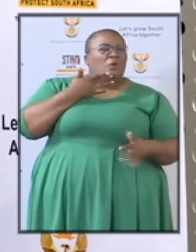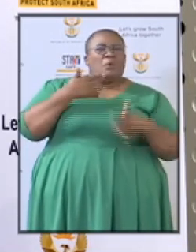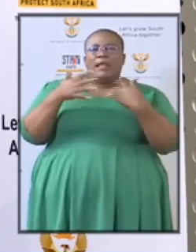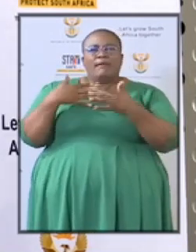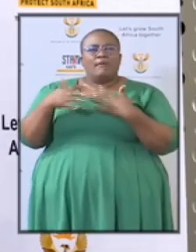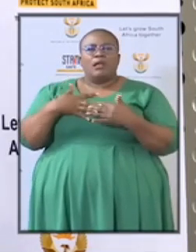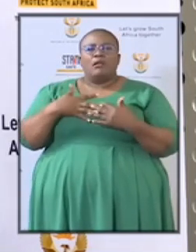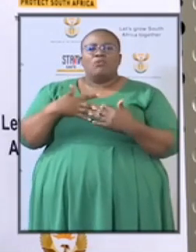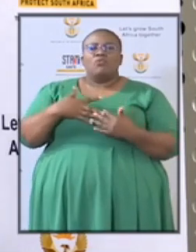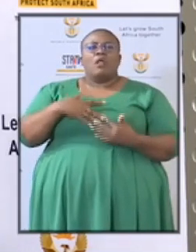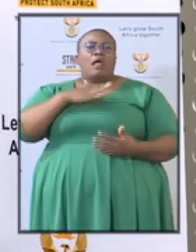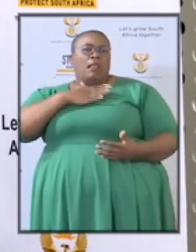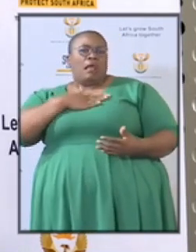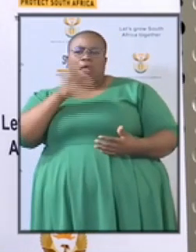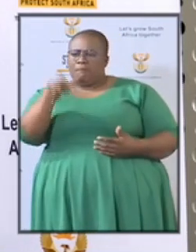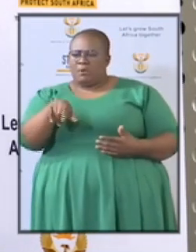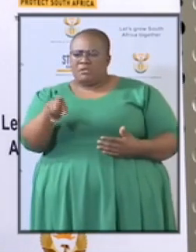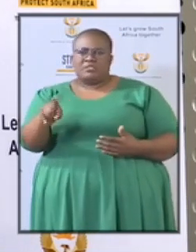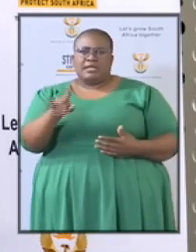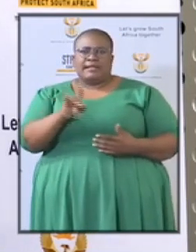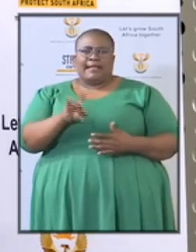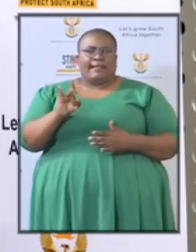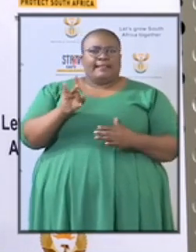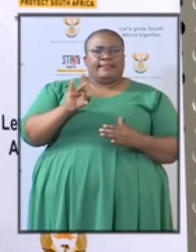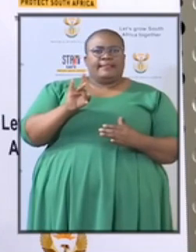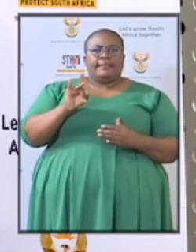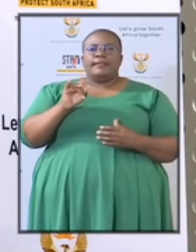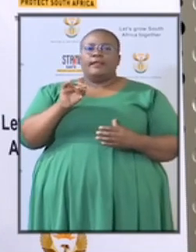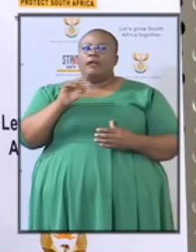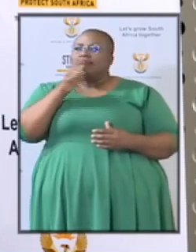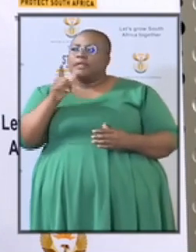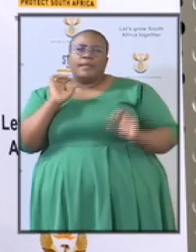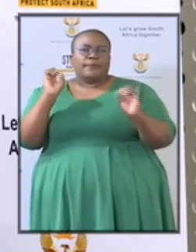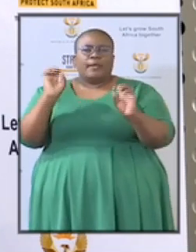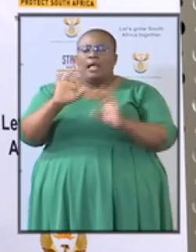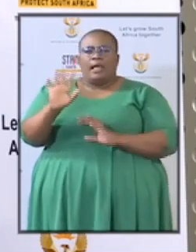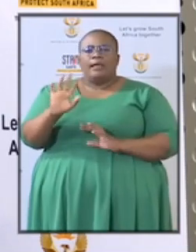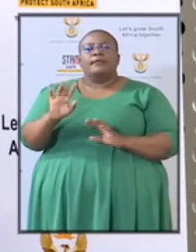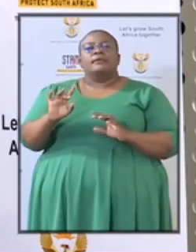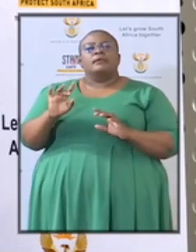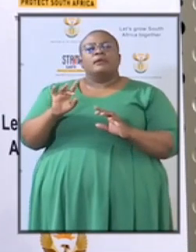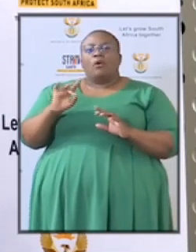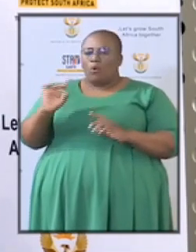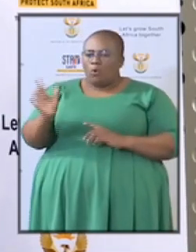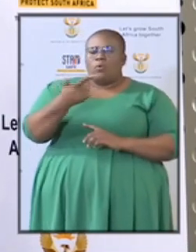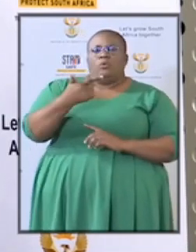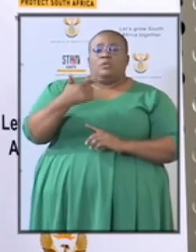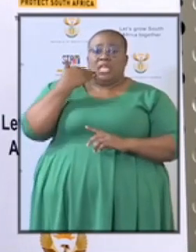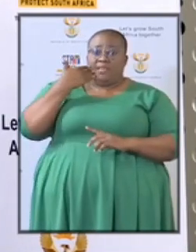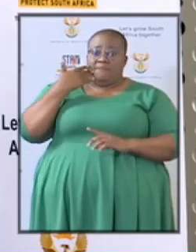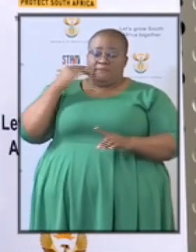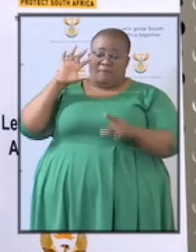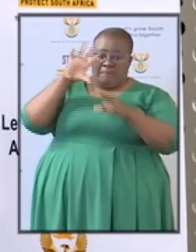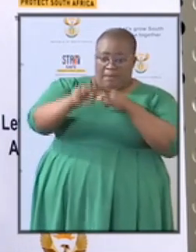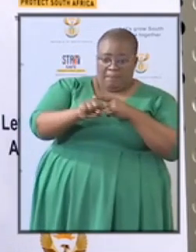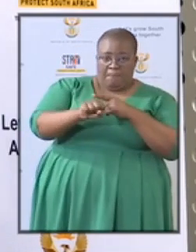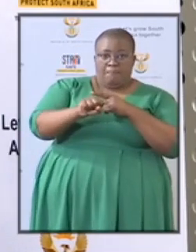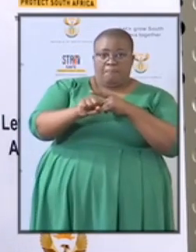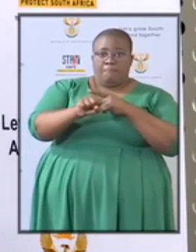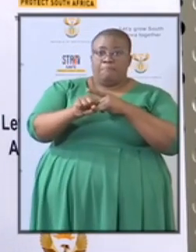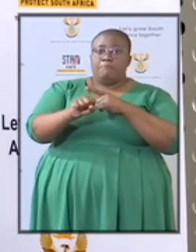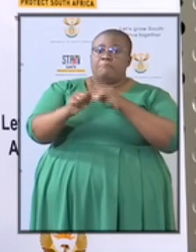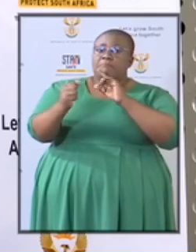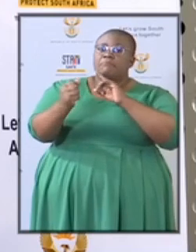anyone. Either in the case. any status in society. Whether it is in cabinet, whether